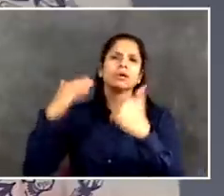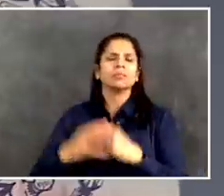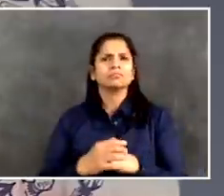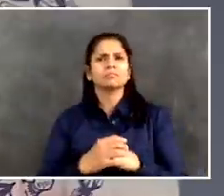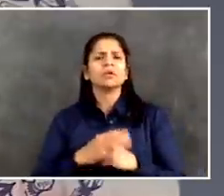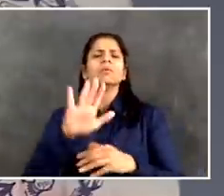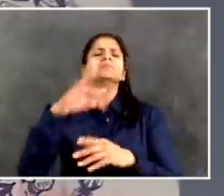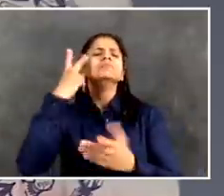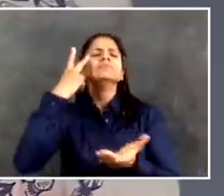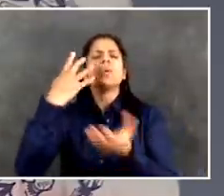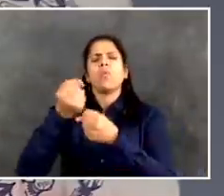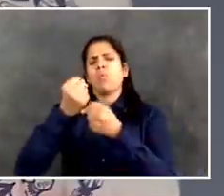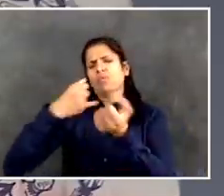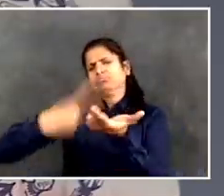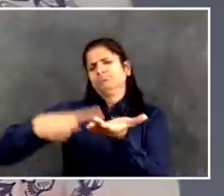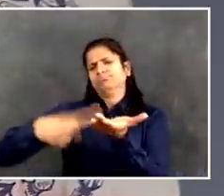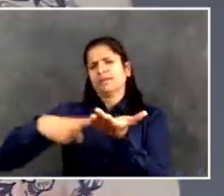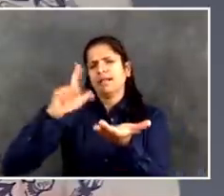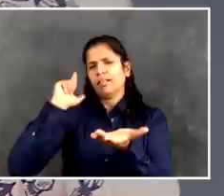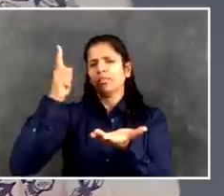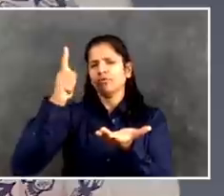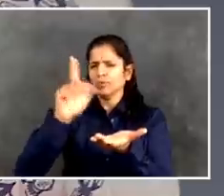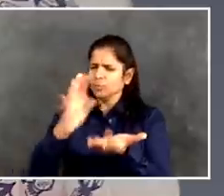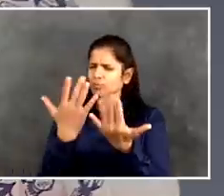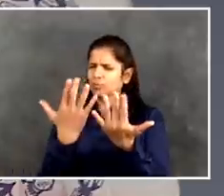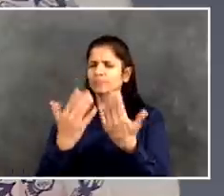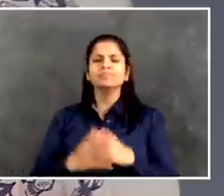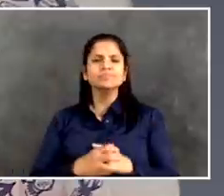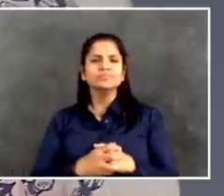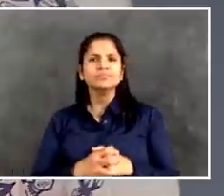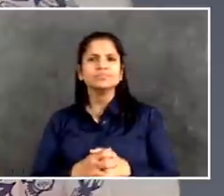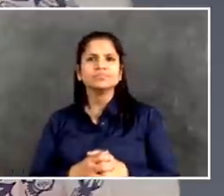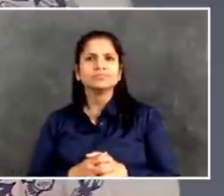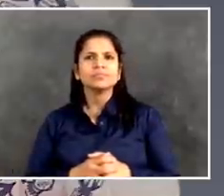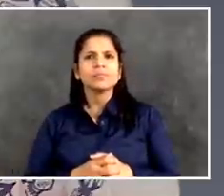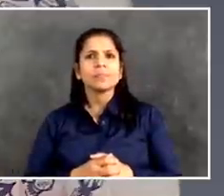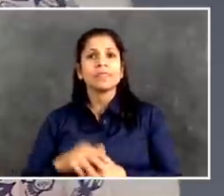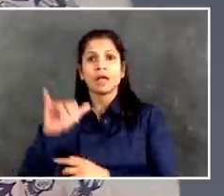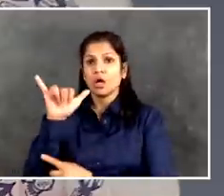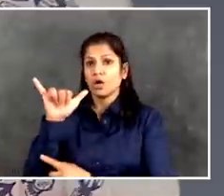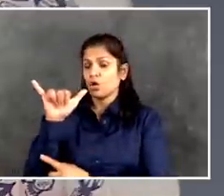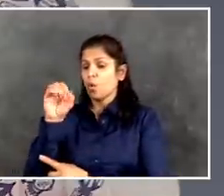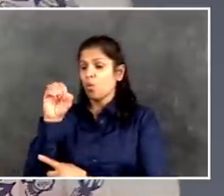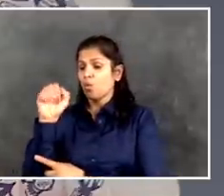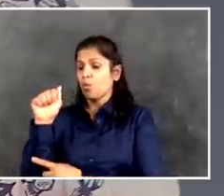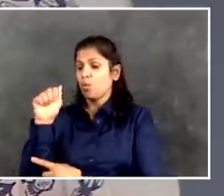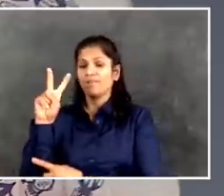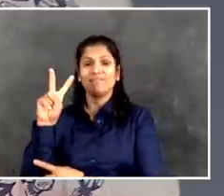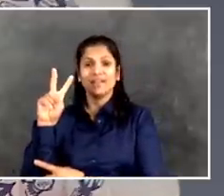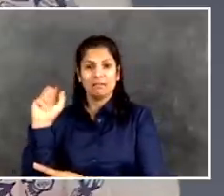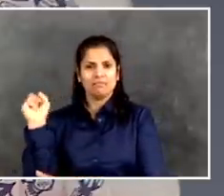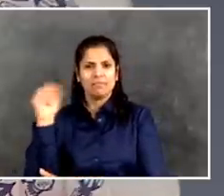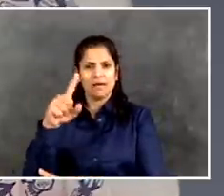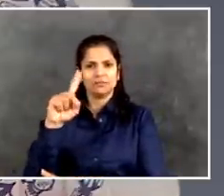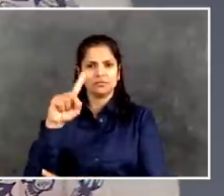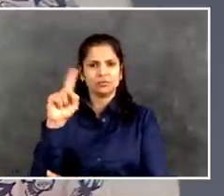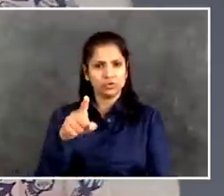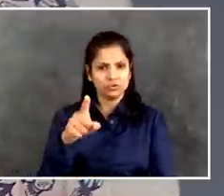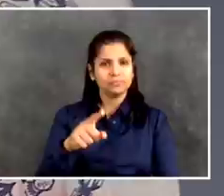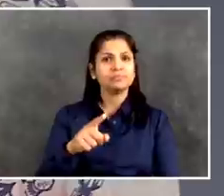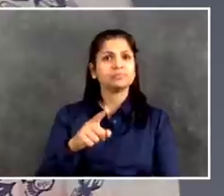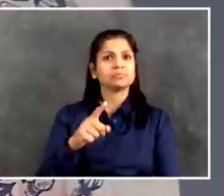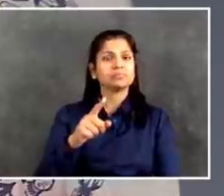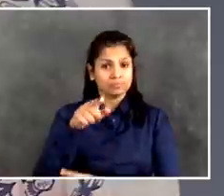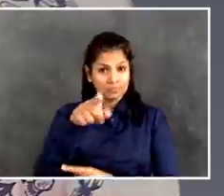Hey, Yelav, can you hear us? Yeah, can you hear me? Yes. Okay. Hi, Mr. Mayor. On nursing